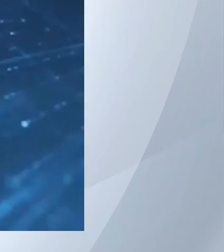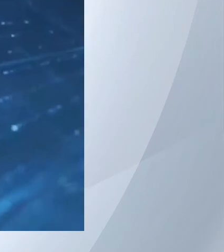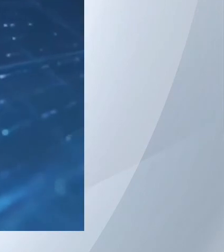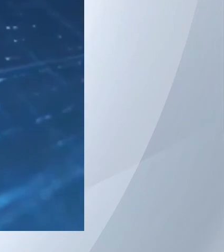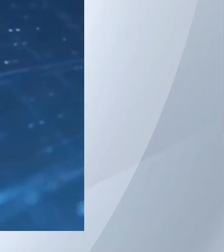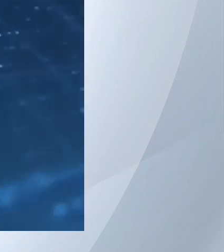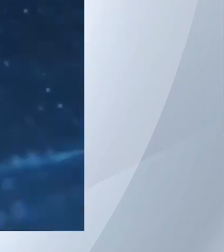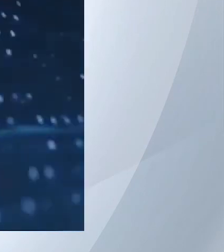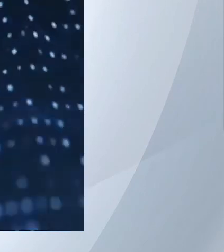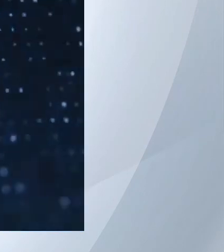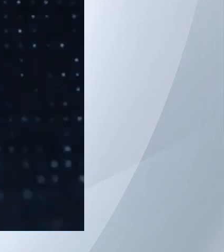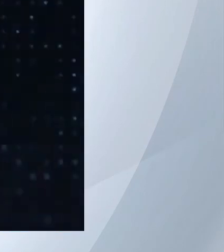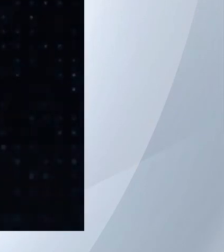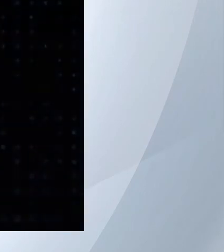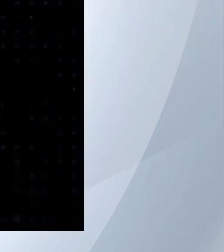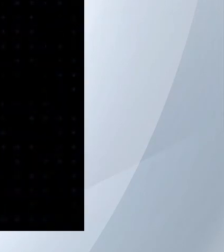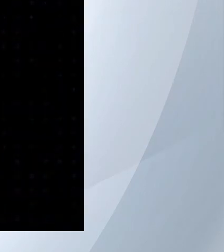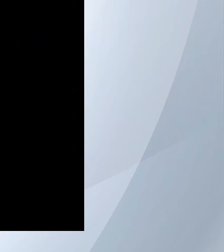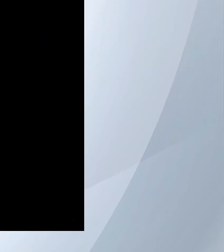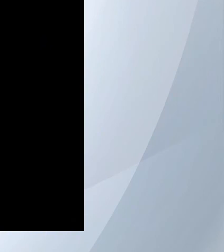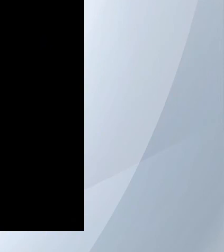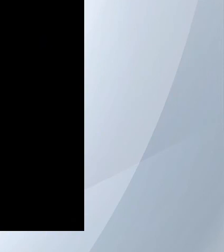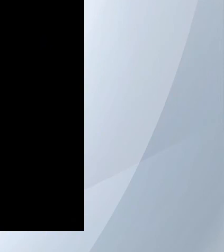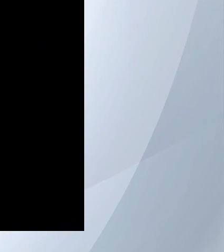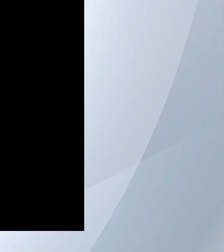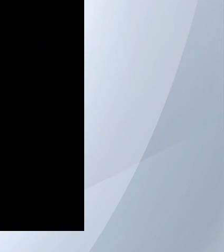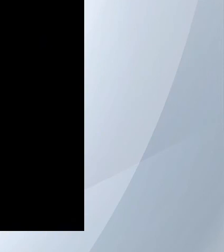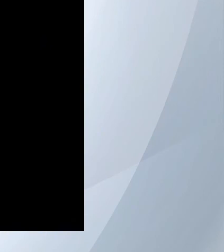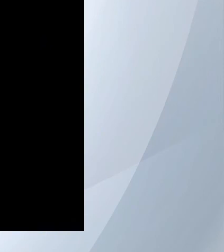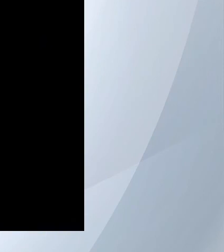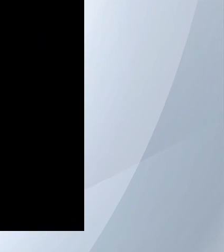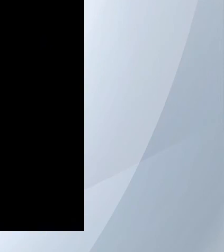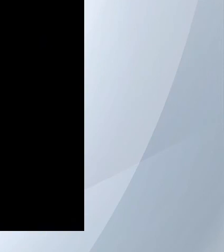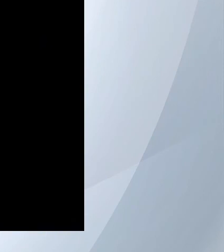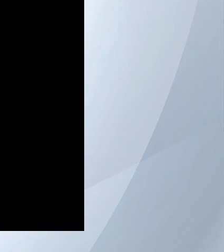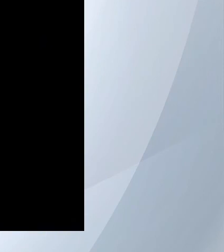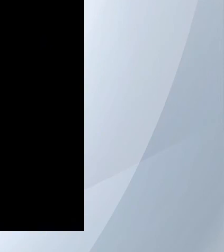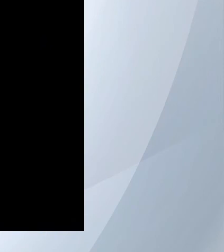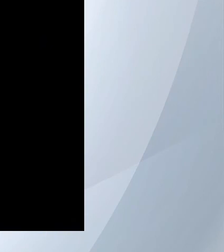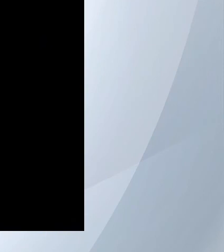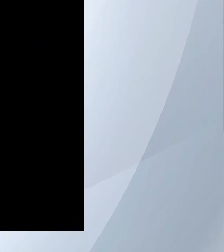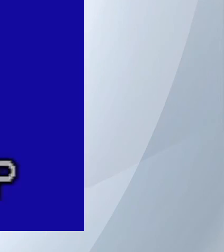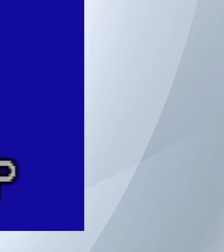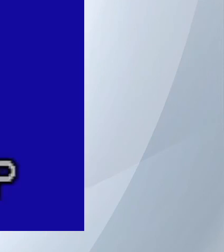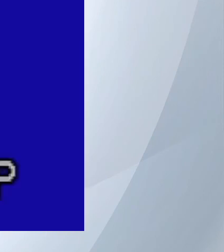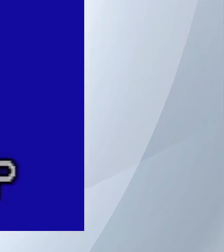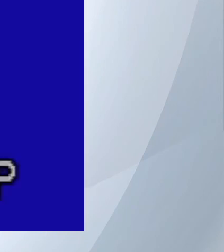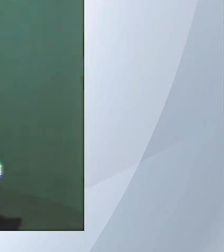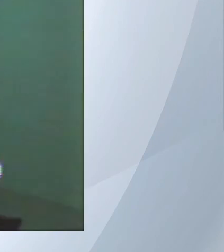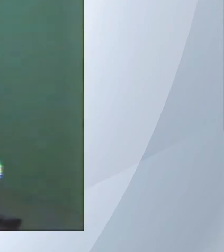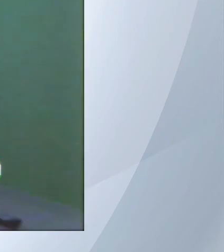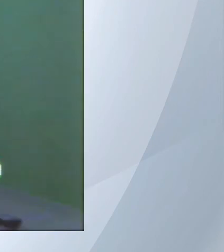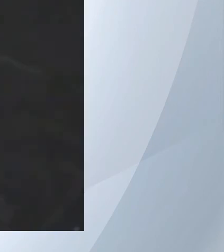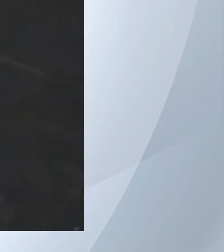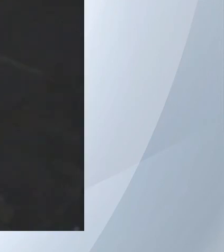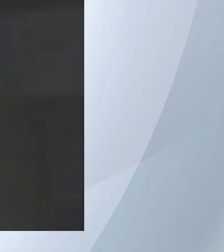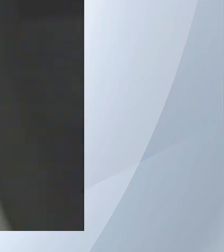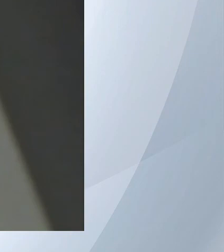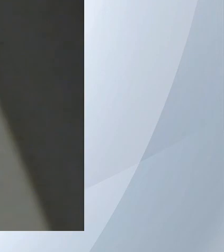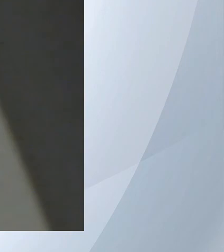Gelderland